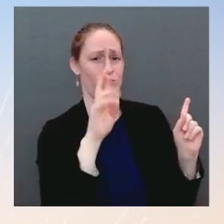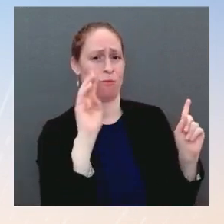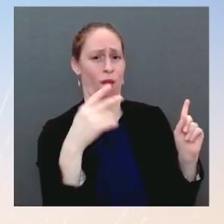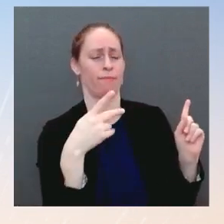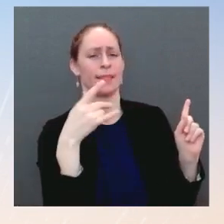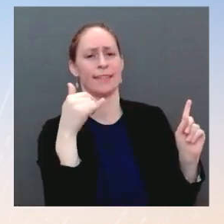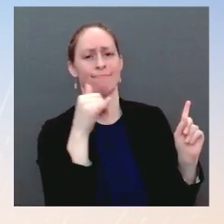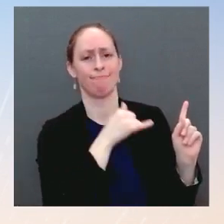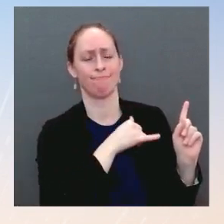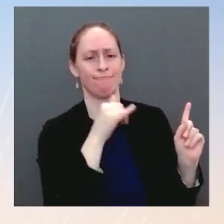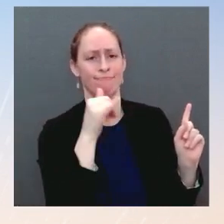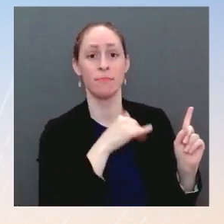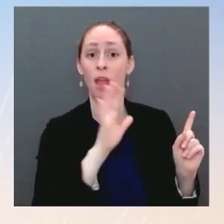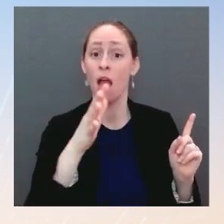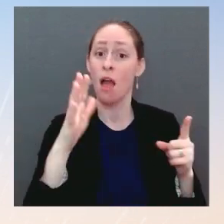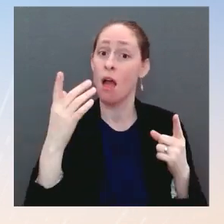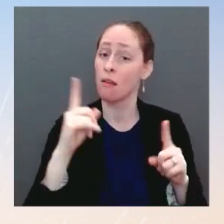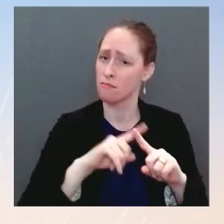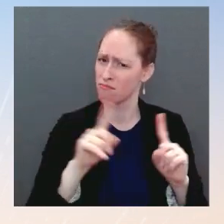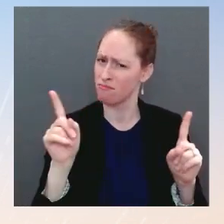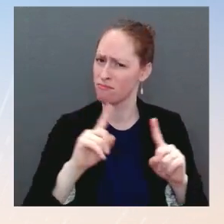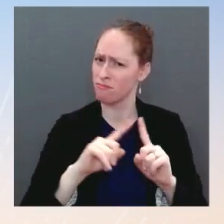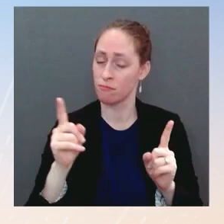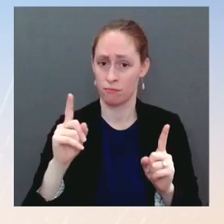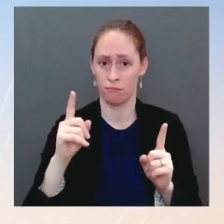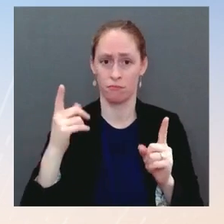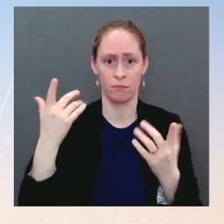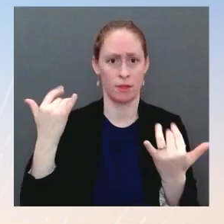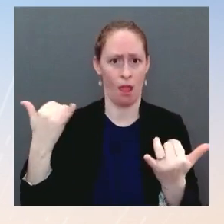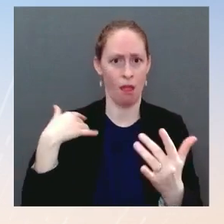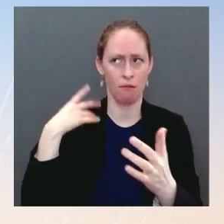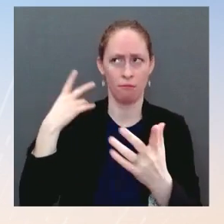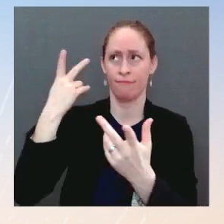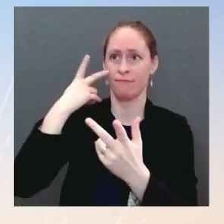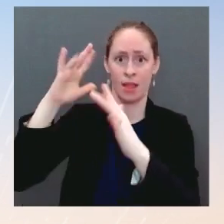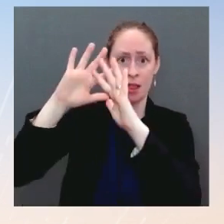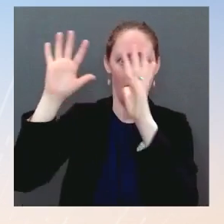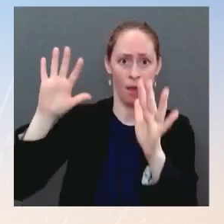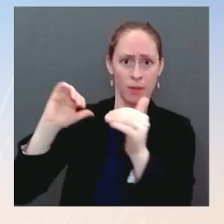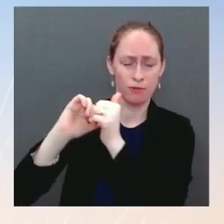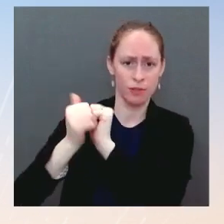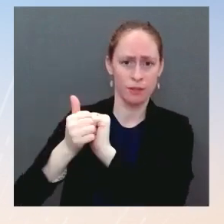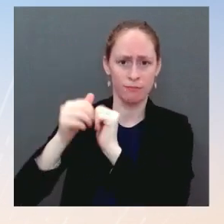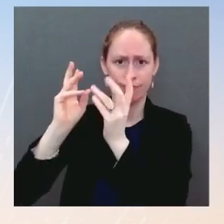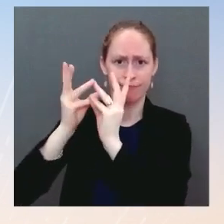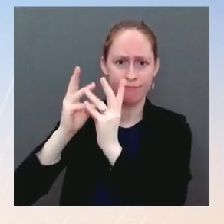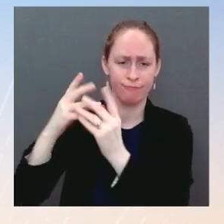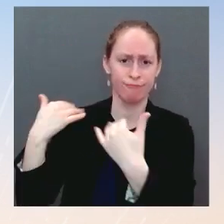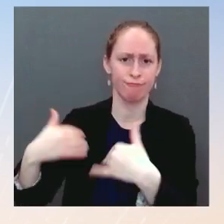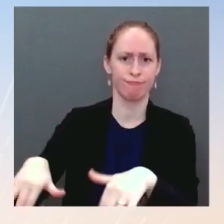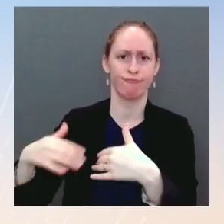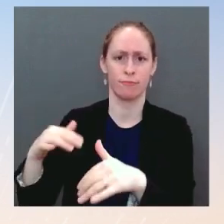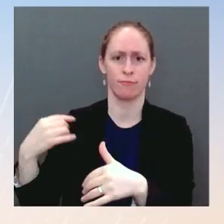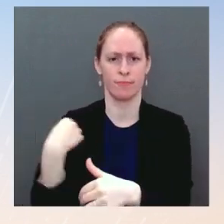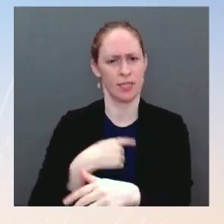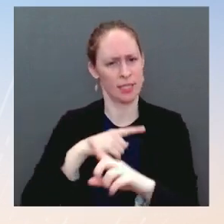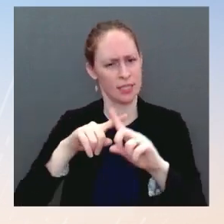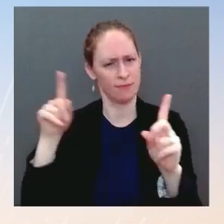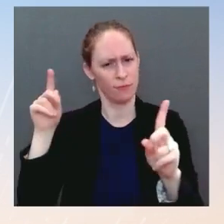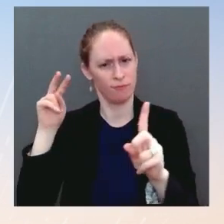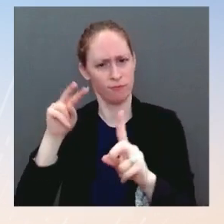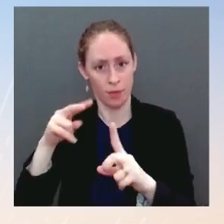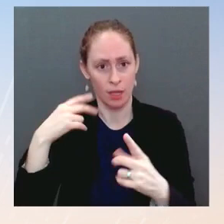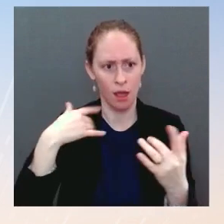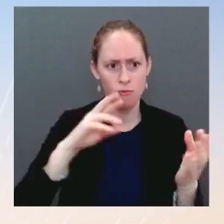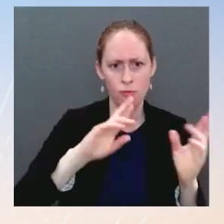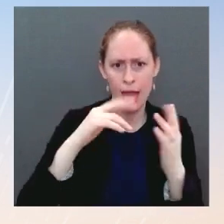team has. And we've taken a range of steps, including in advocating for a historic investment in addressing the climate crisis that we